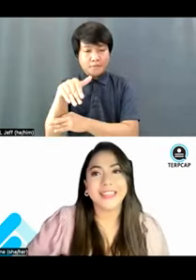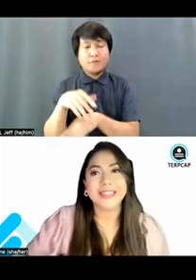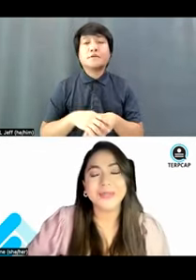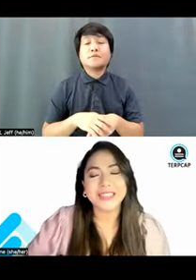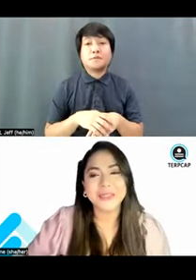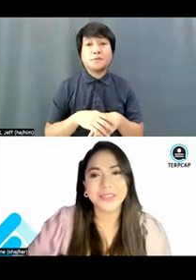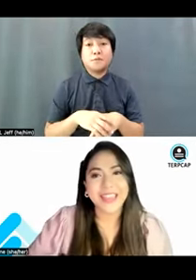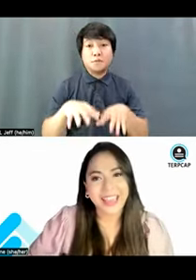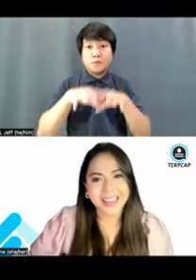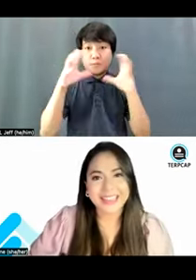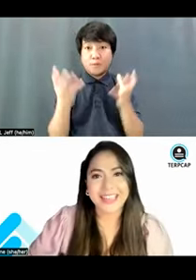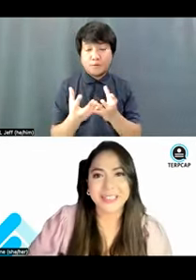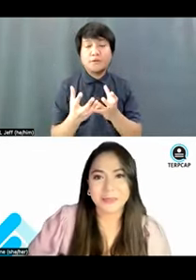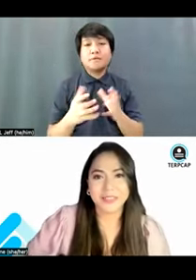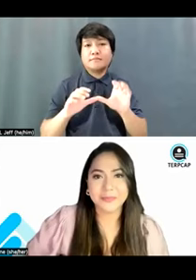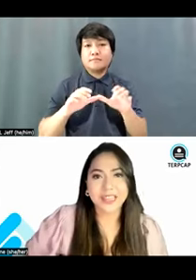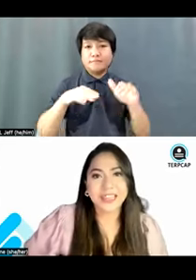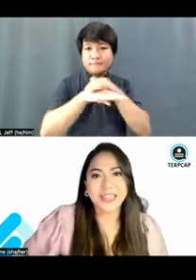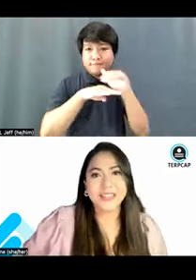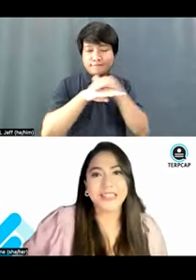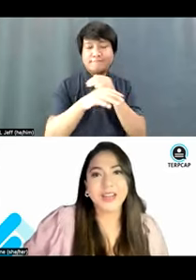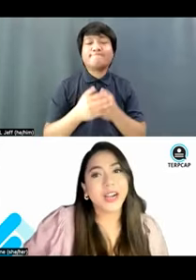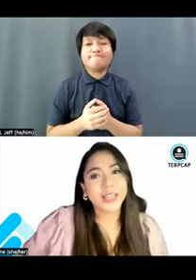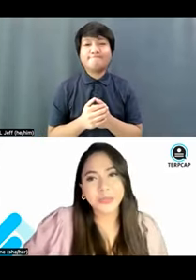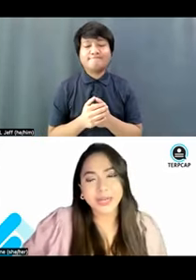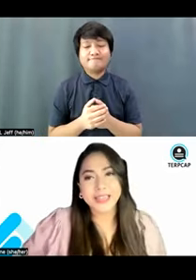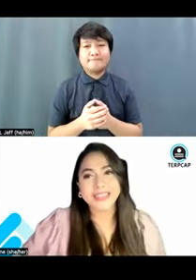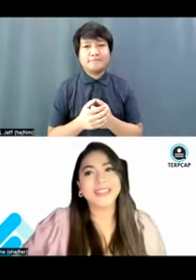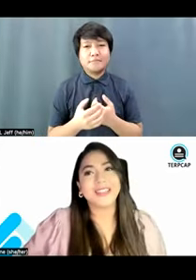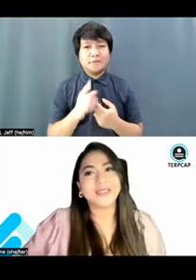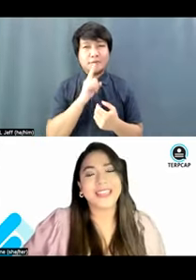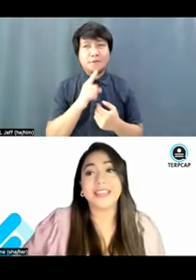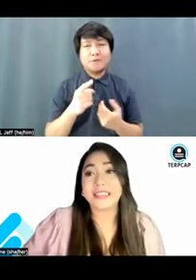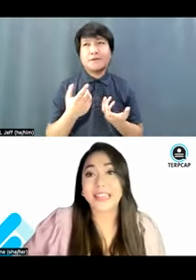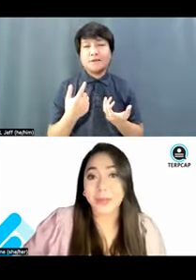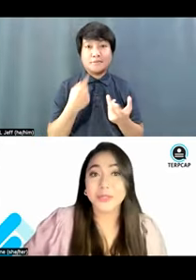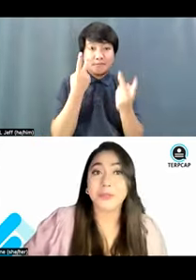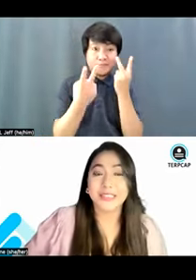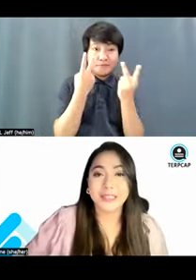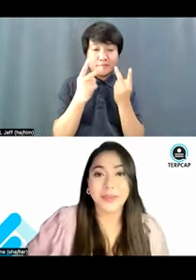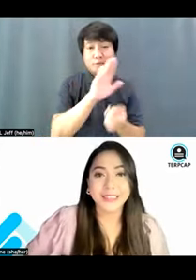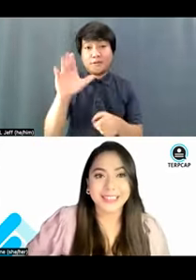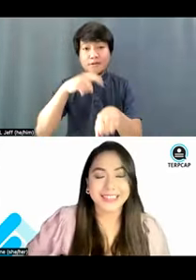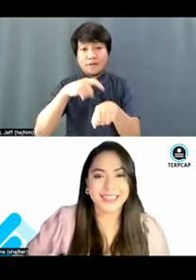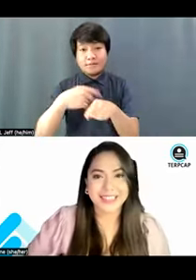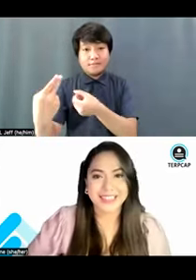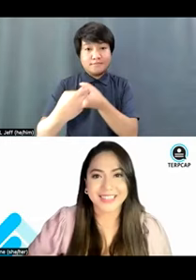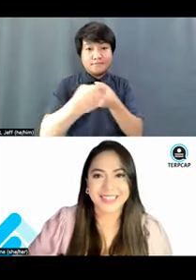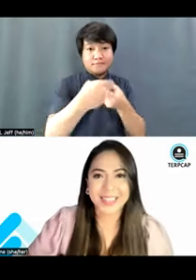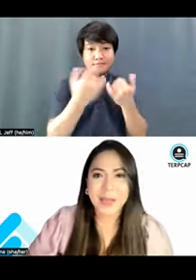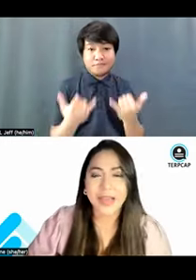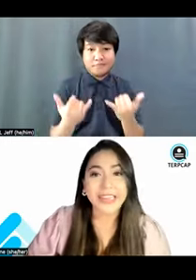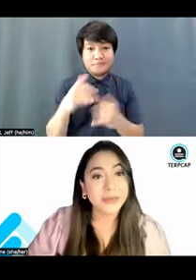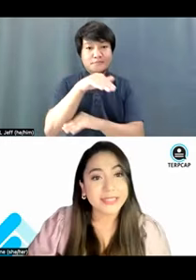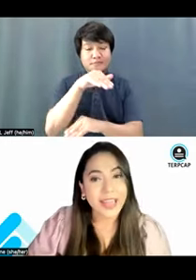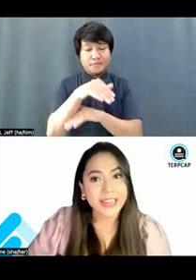Inclusive and Accessible. It is really heartwarming to see you take the time to participate in today's session.